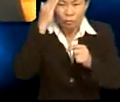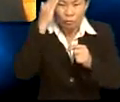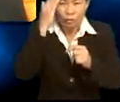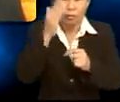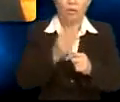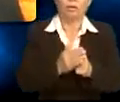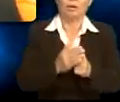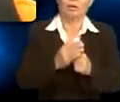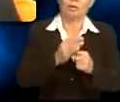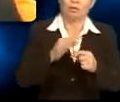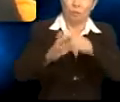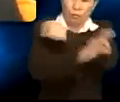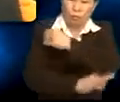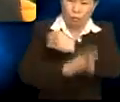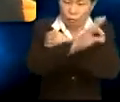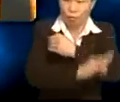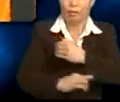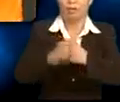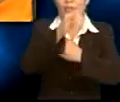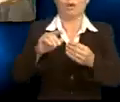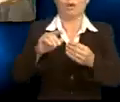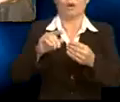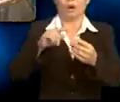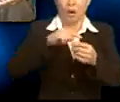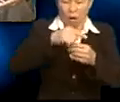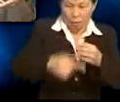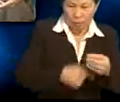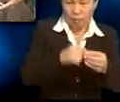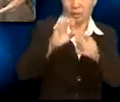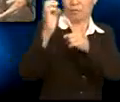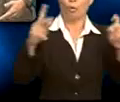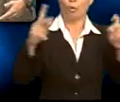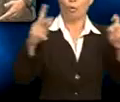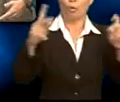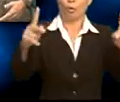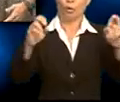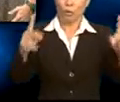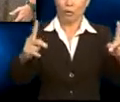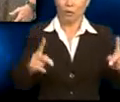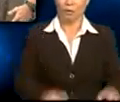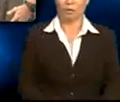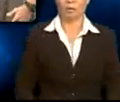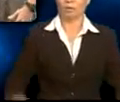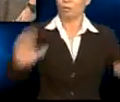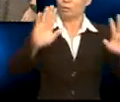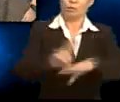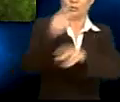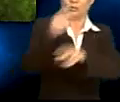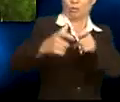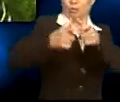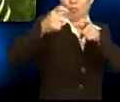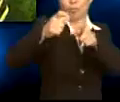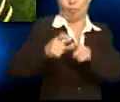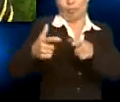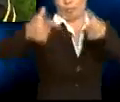issues like the conservation of the environment. Okay, okay. Don't use many big words, Andy.